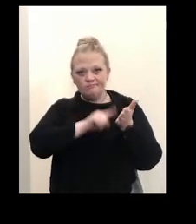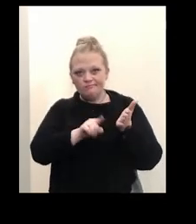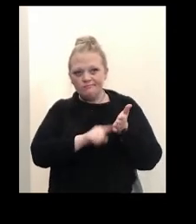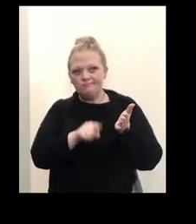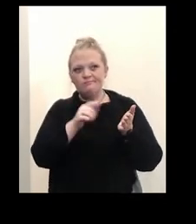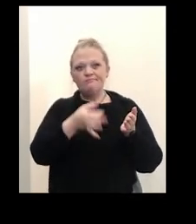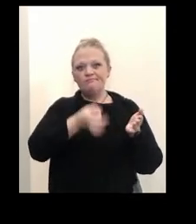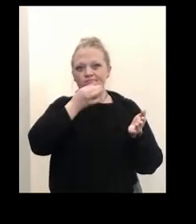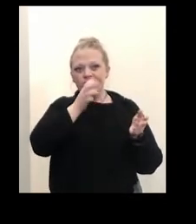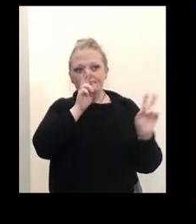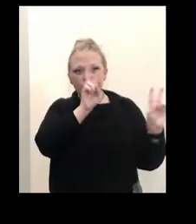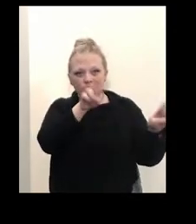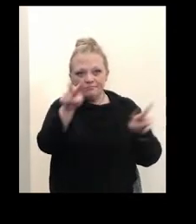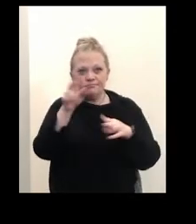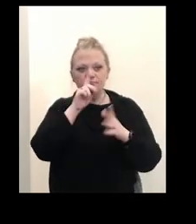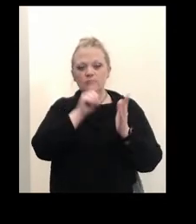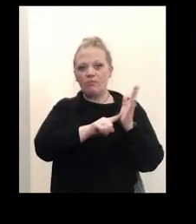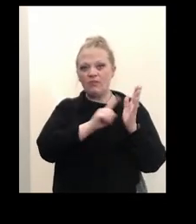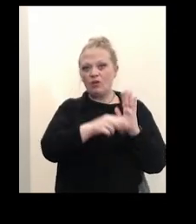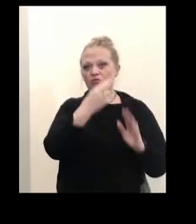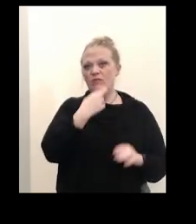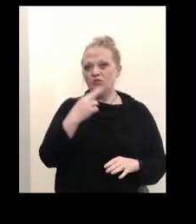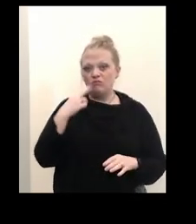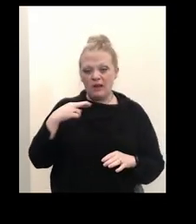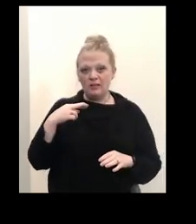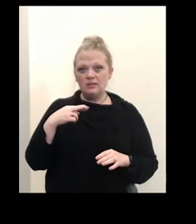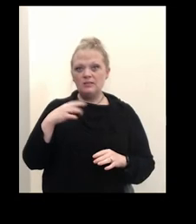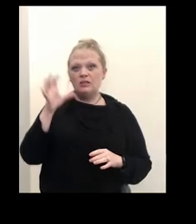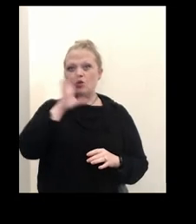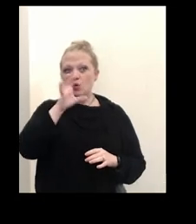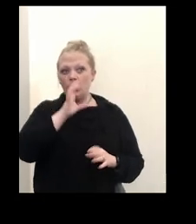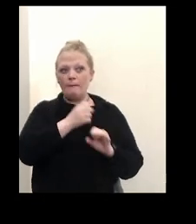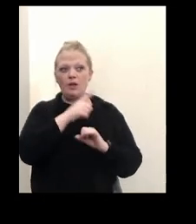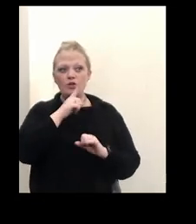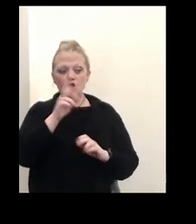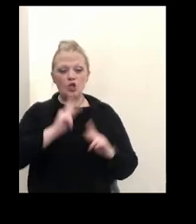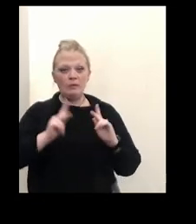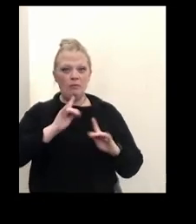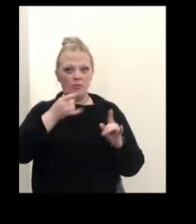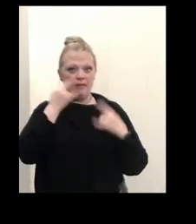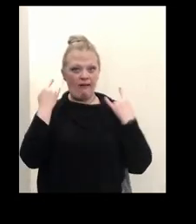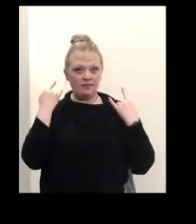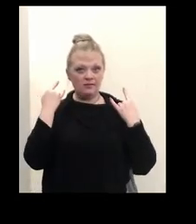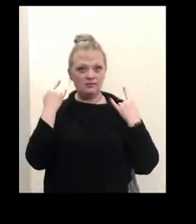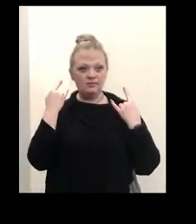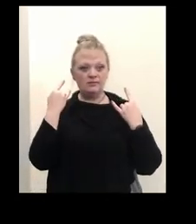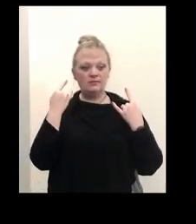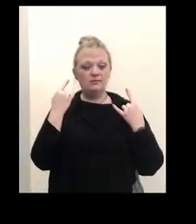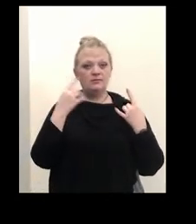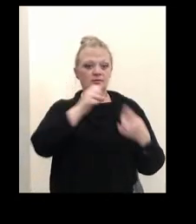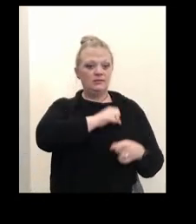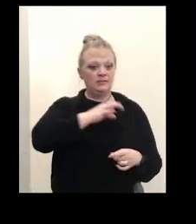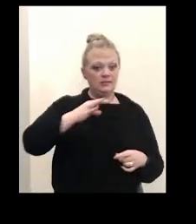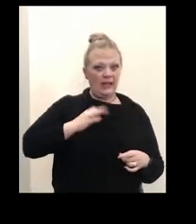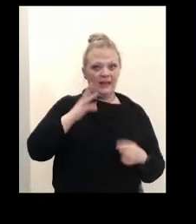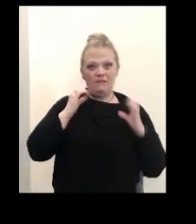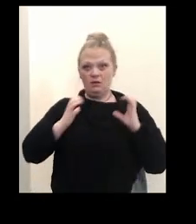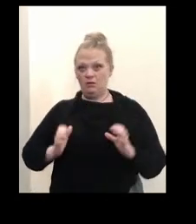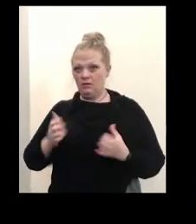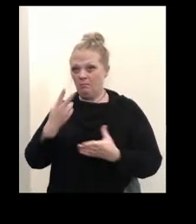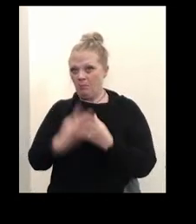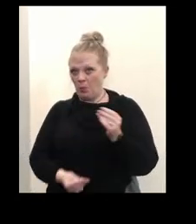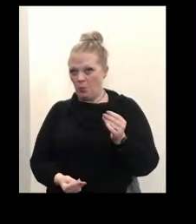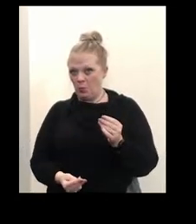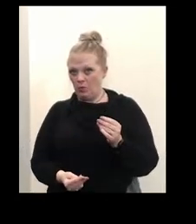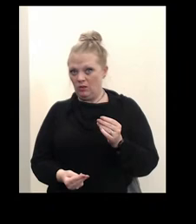inspect restaurants and they look for making sure that people are masking both the employees and also the patrons. And then also